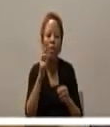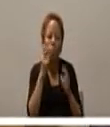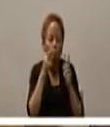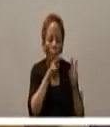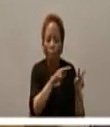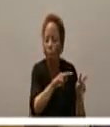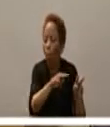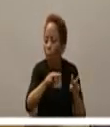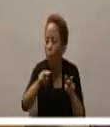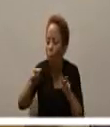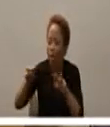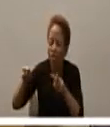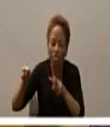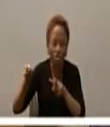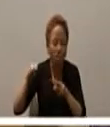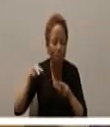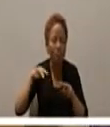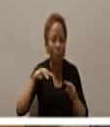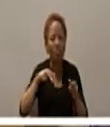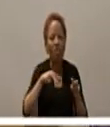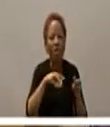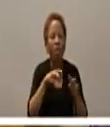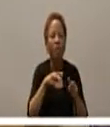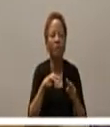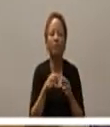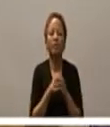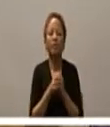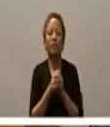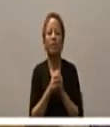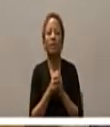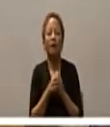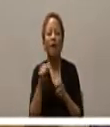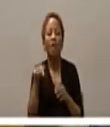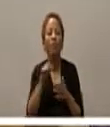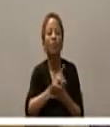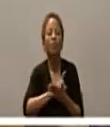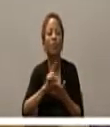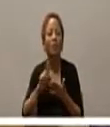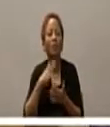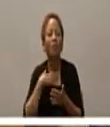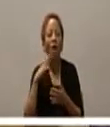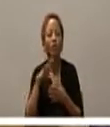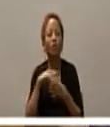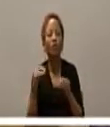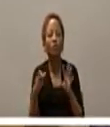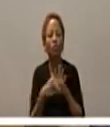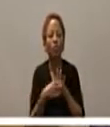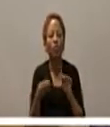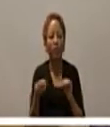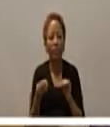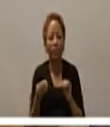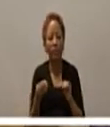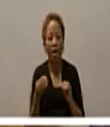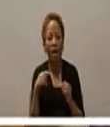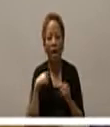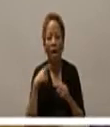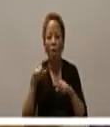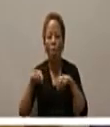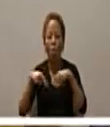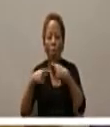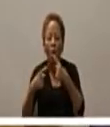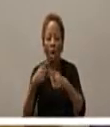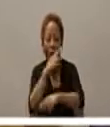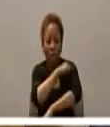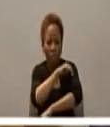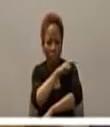I had an incident that happened this this week I was called down to the hospital to anoint somebody that was dying